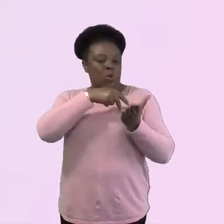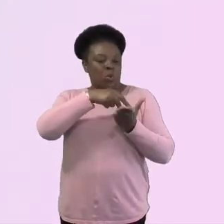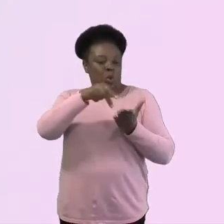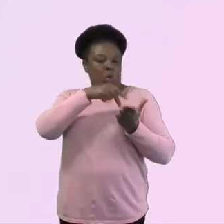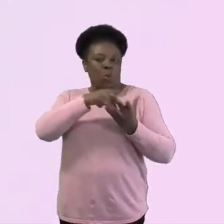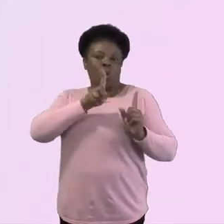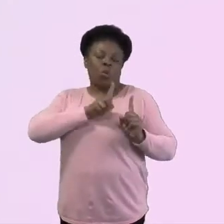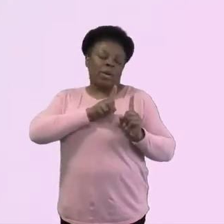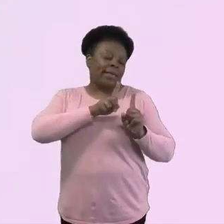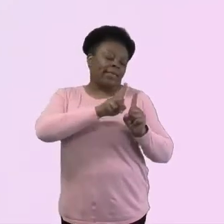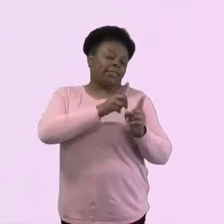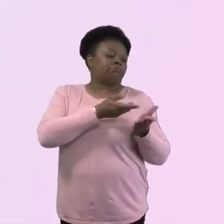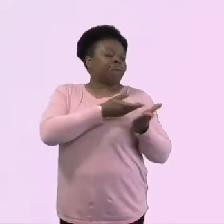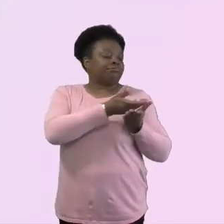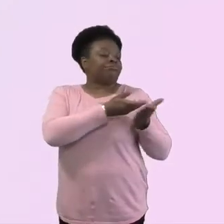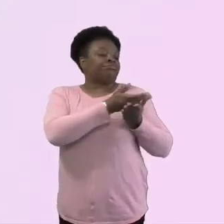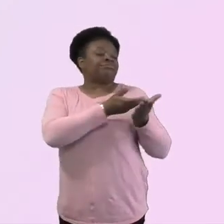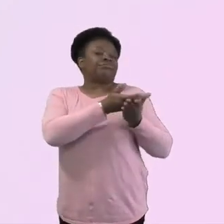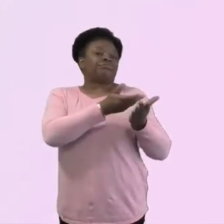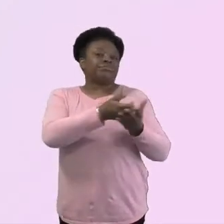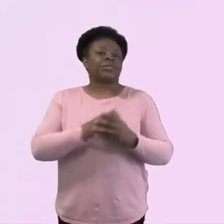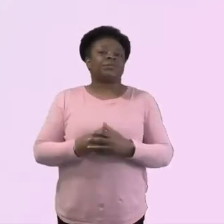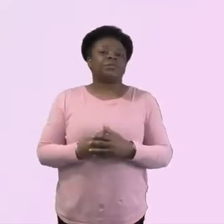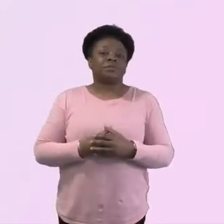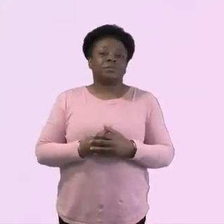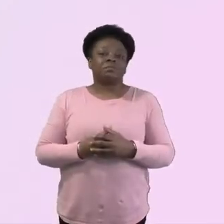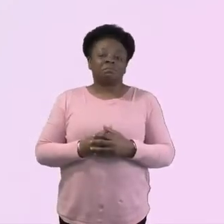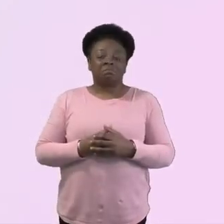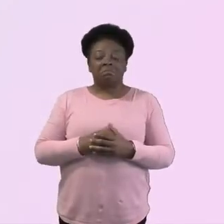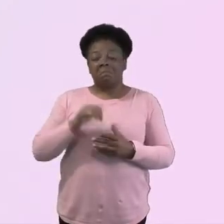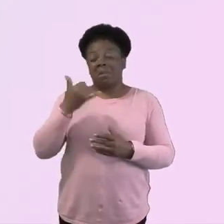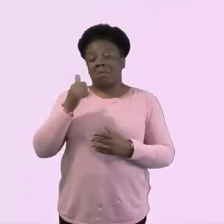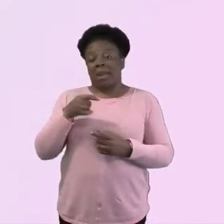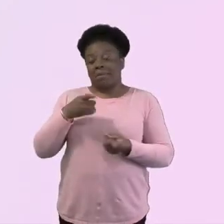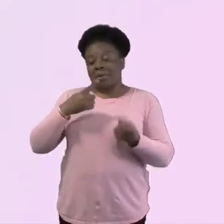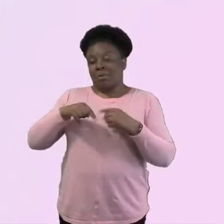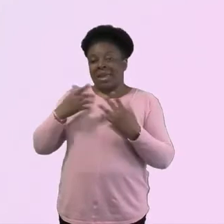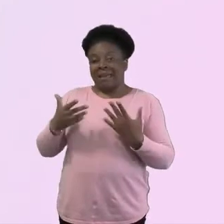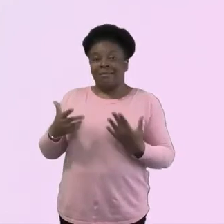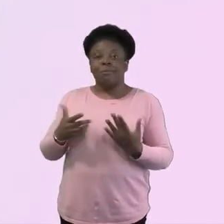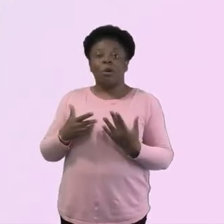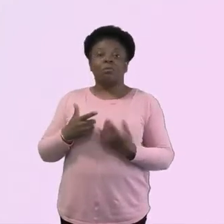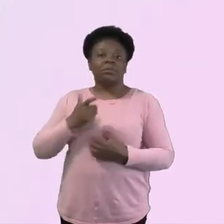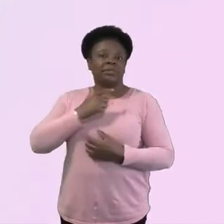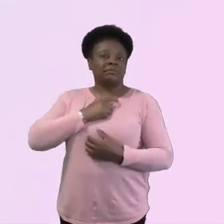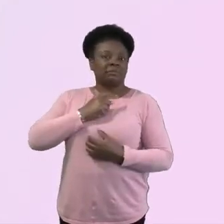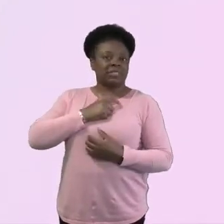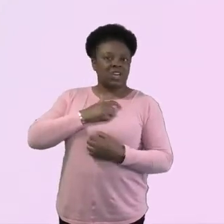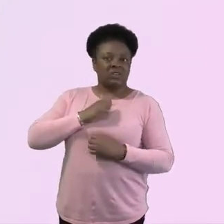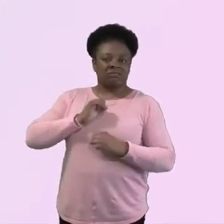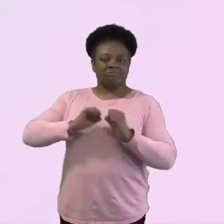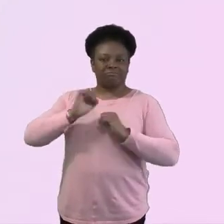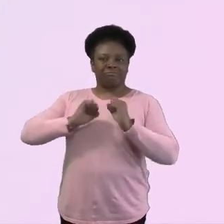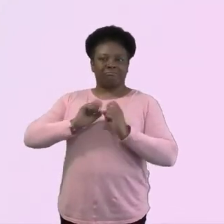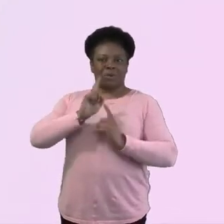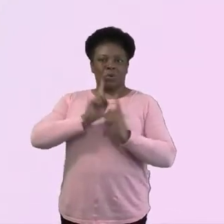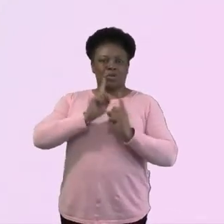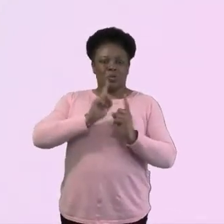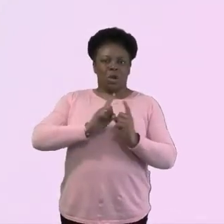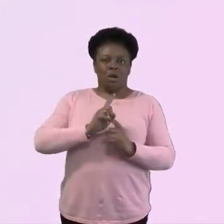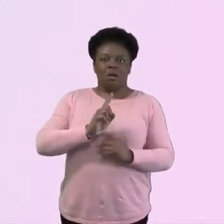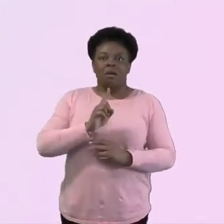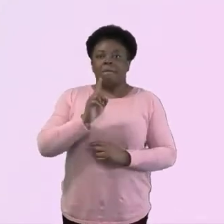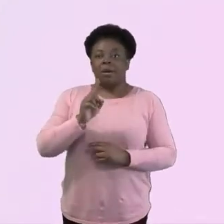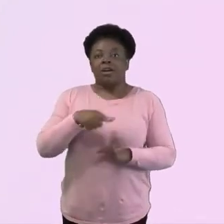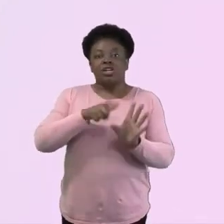Sometimes we can be, in this day of age, afraid to do one-to-one, but it's so important. Like I said, young person just needs